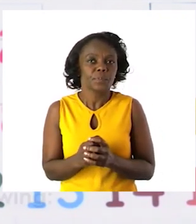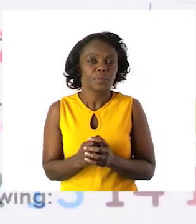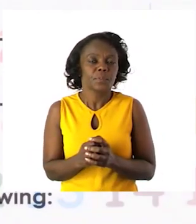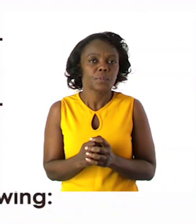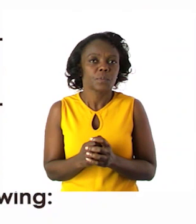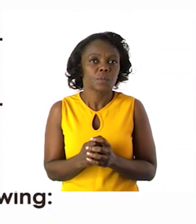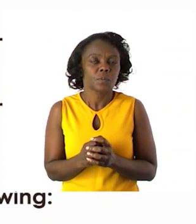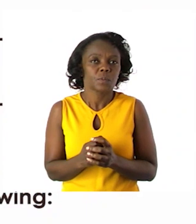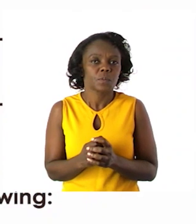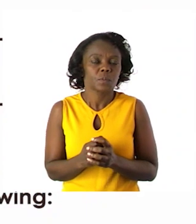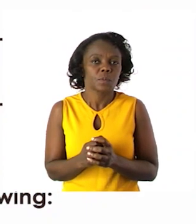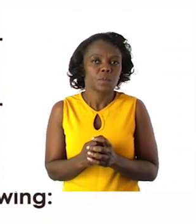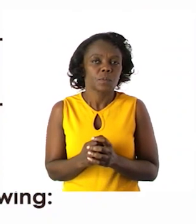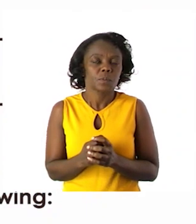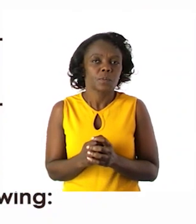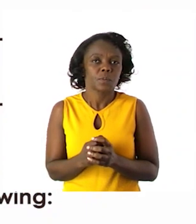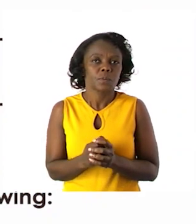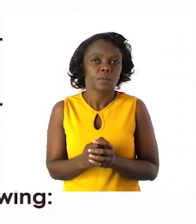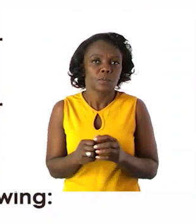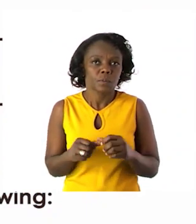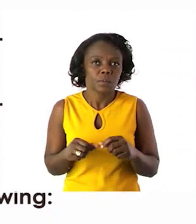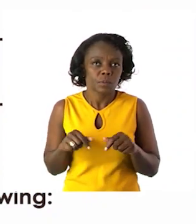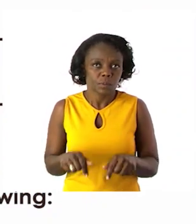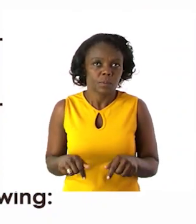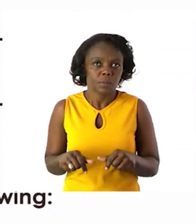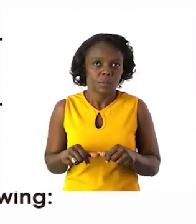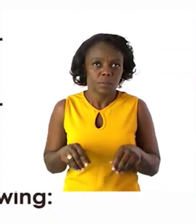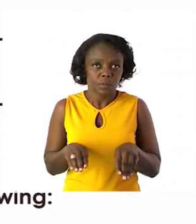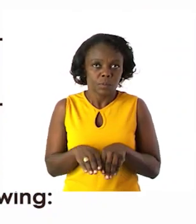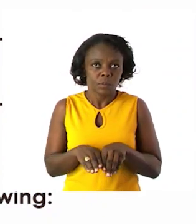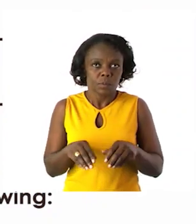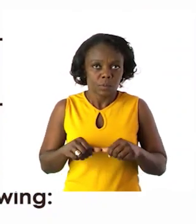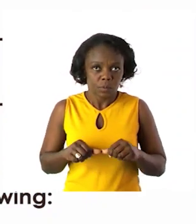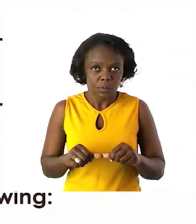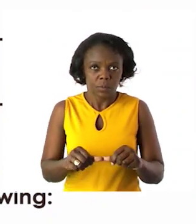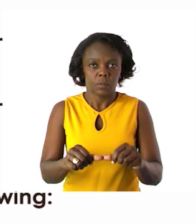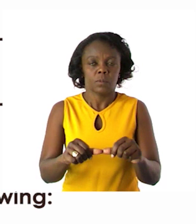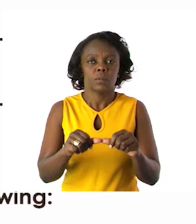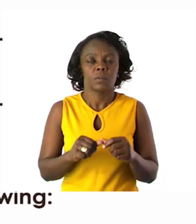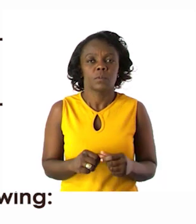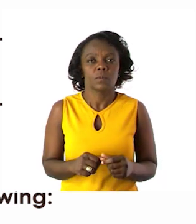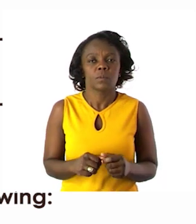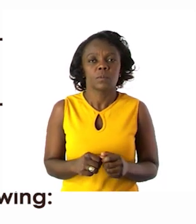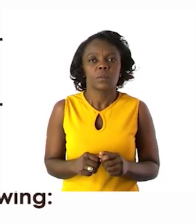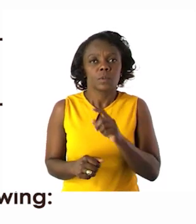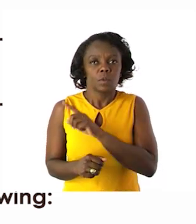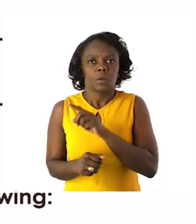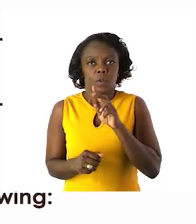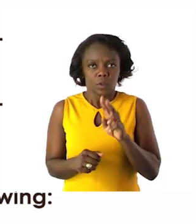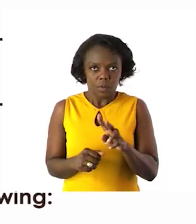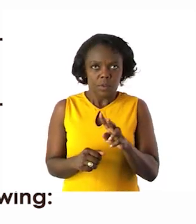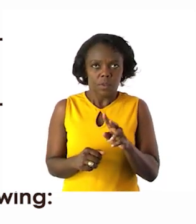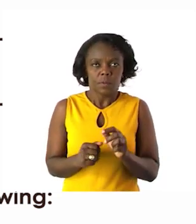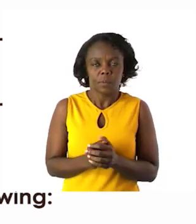we do it. Now I would like you to do the others and see if you are able to break down the 17 as well.